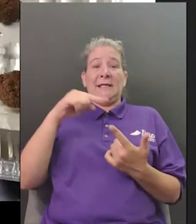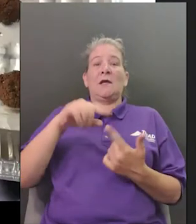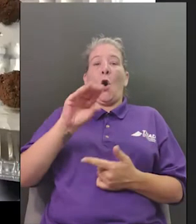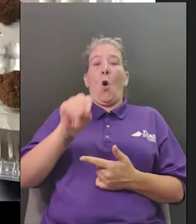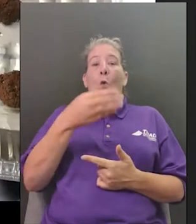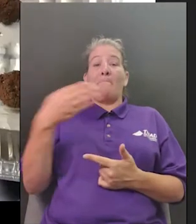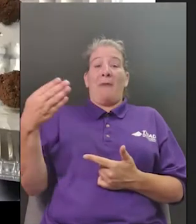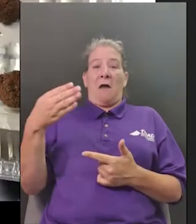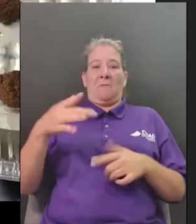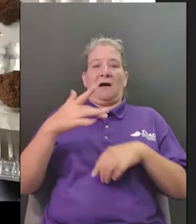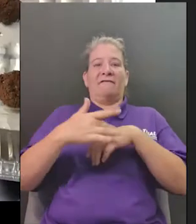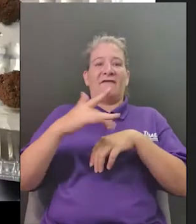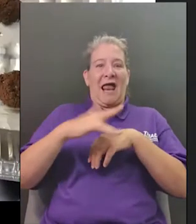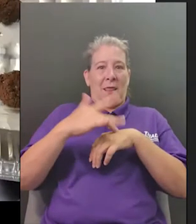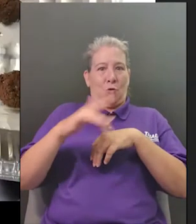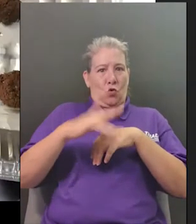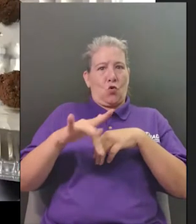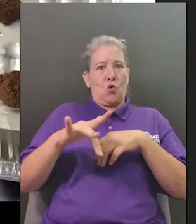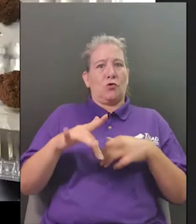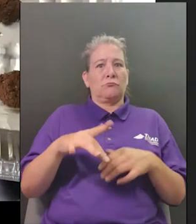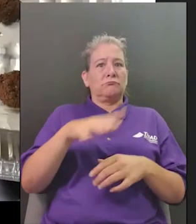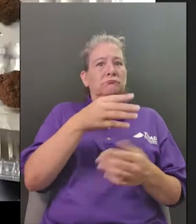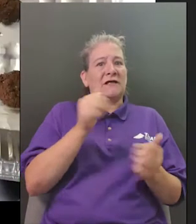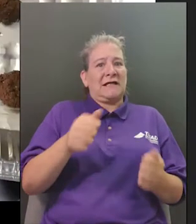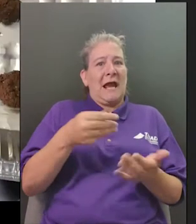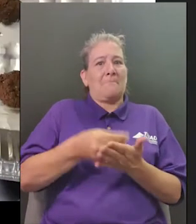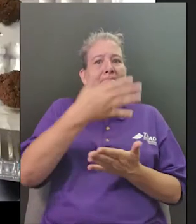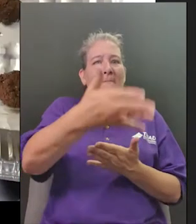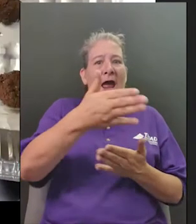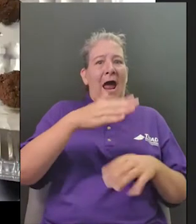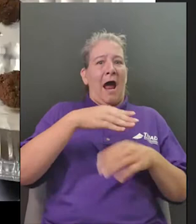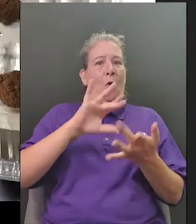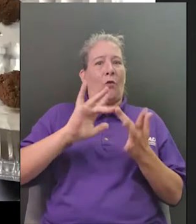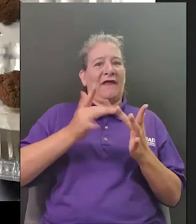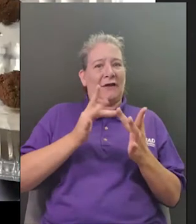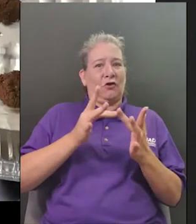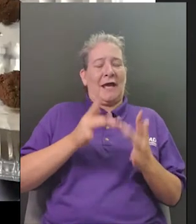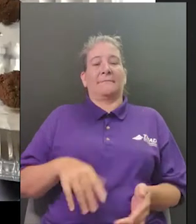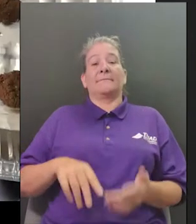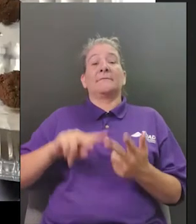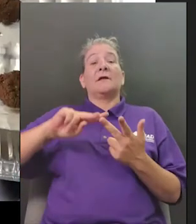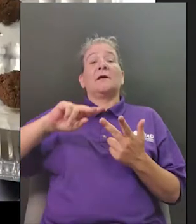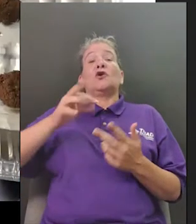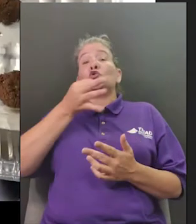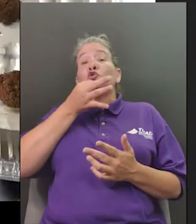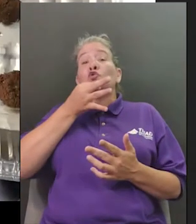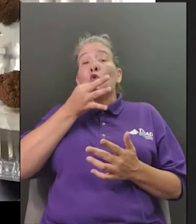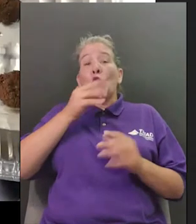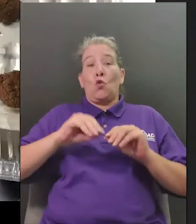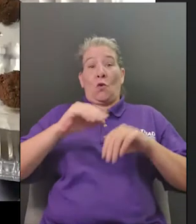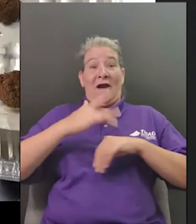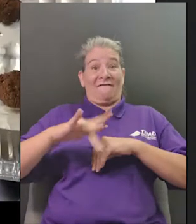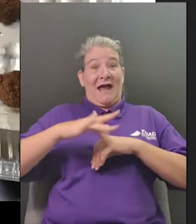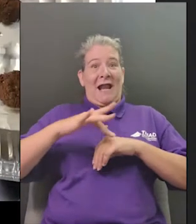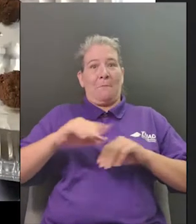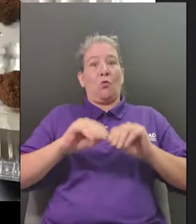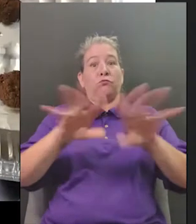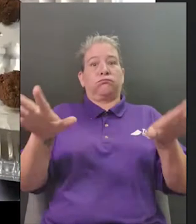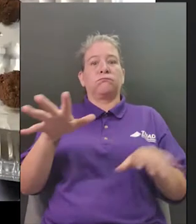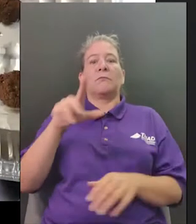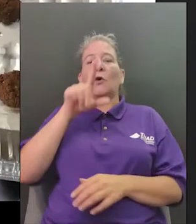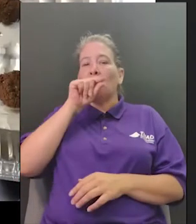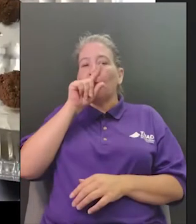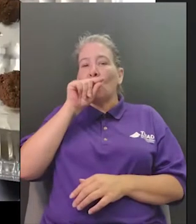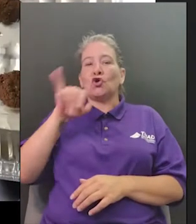seed balls so i have to plug that but then i'll get back we know that there was some growing going on on the south lawn